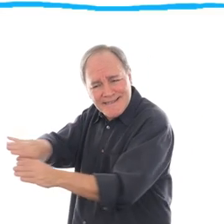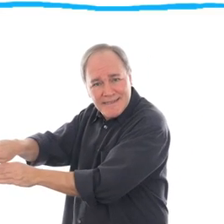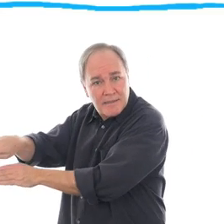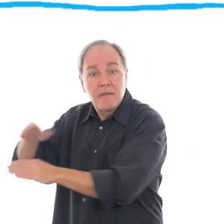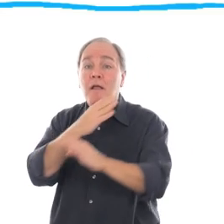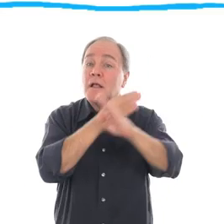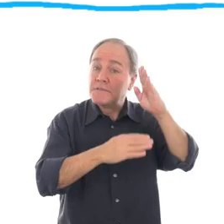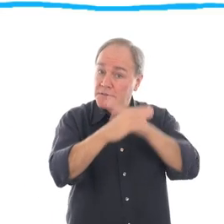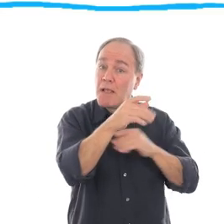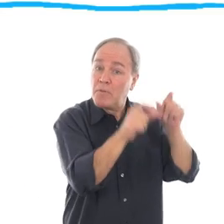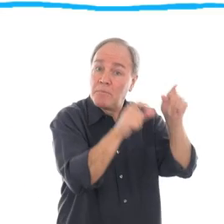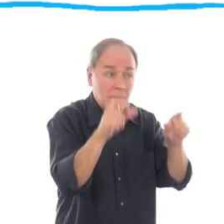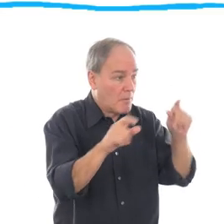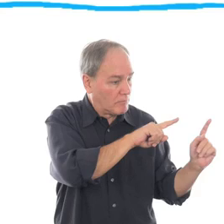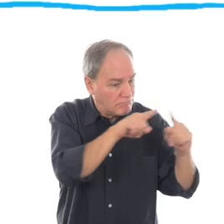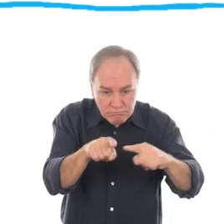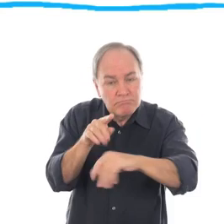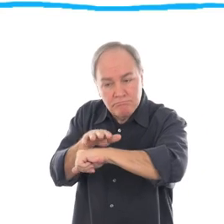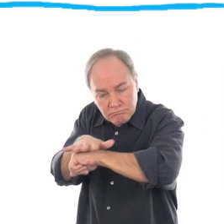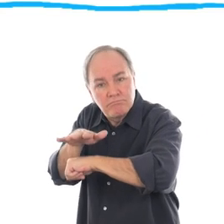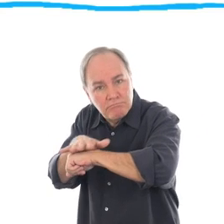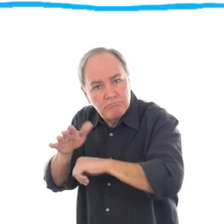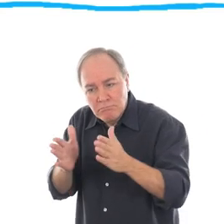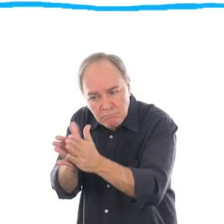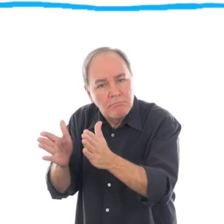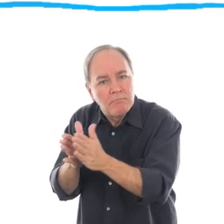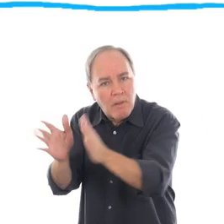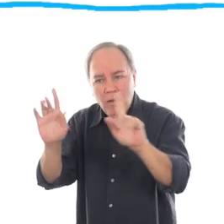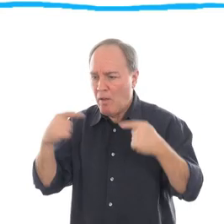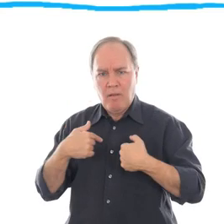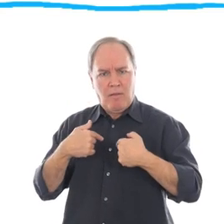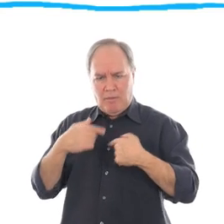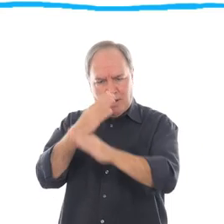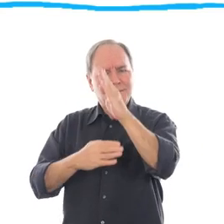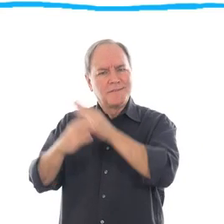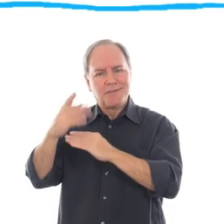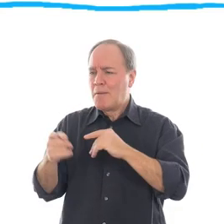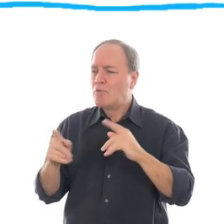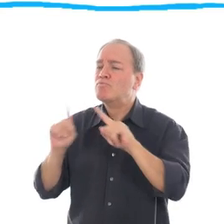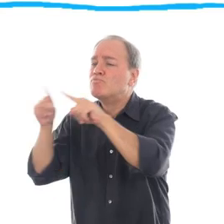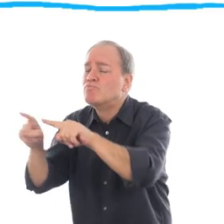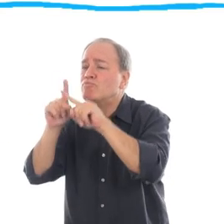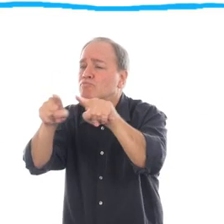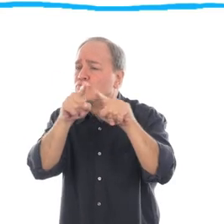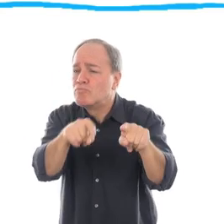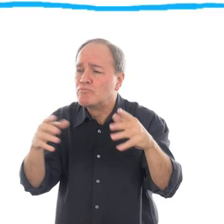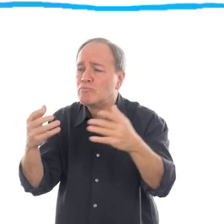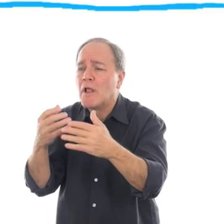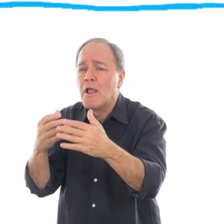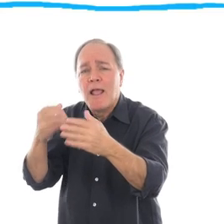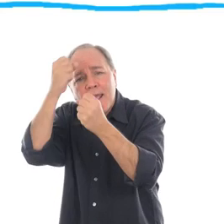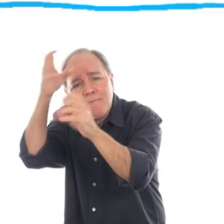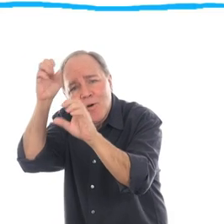and they became agents of change and spokespersons in communication. They were the ones taking their children,